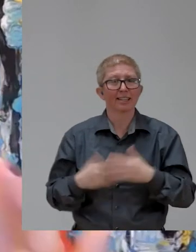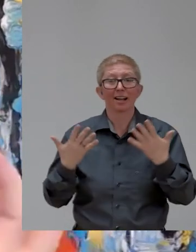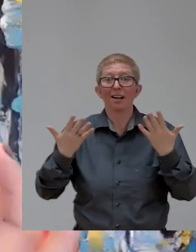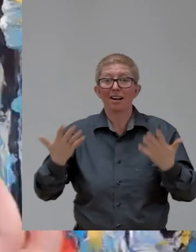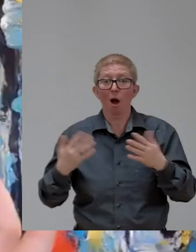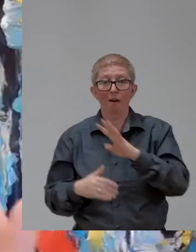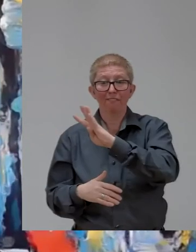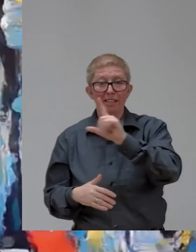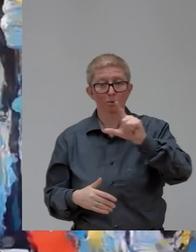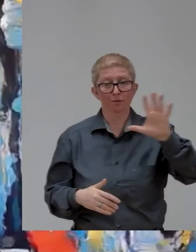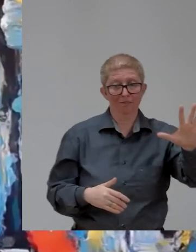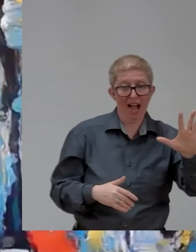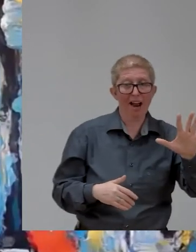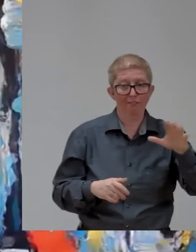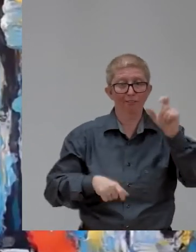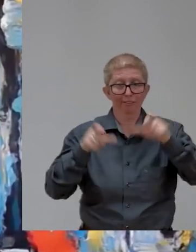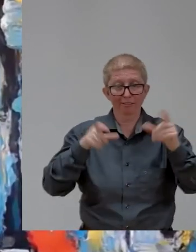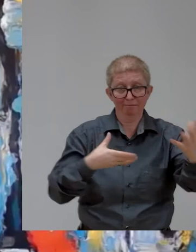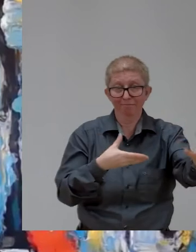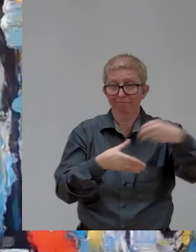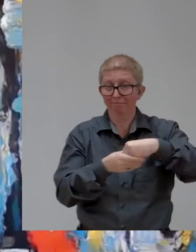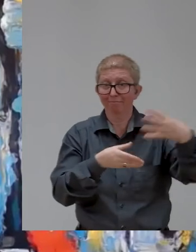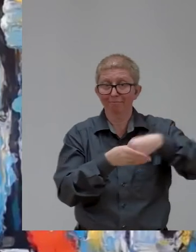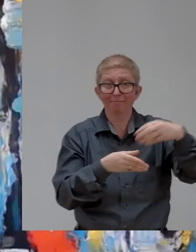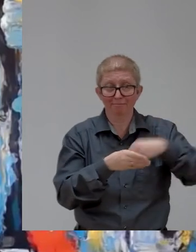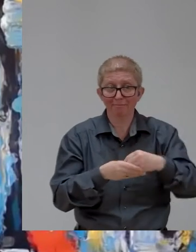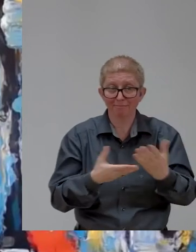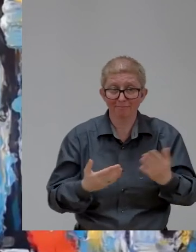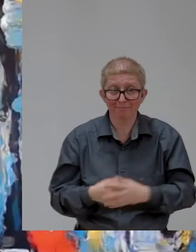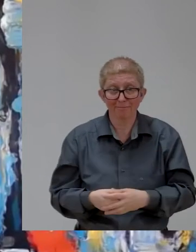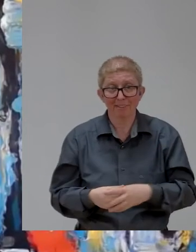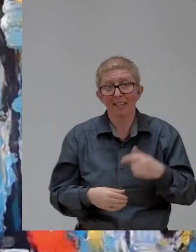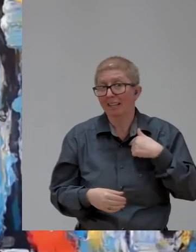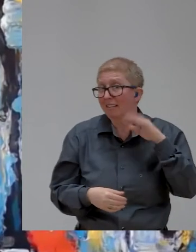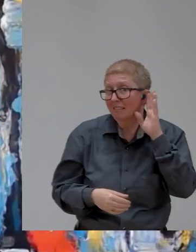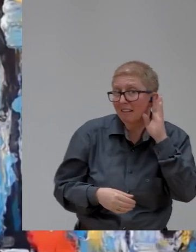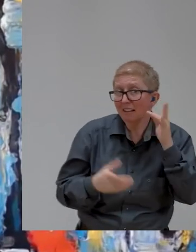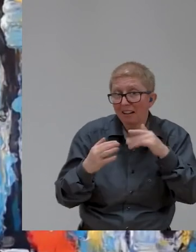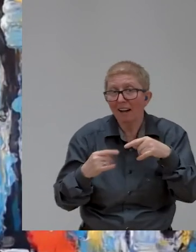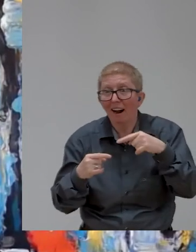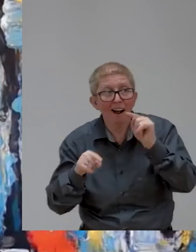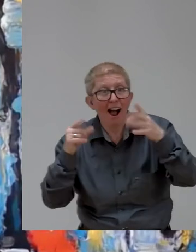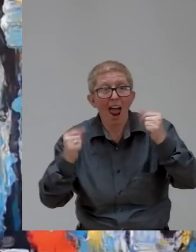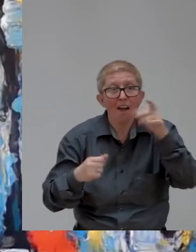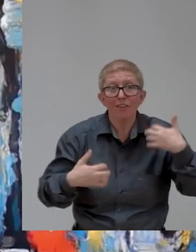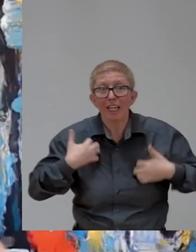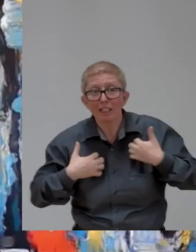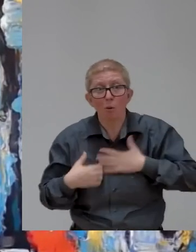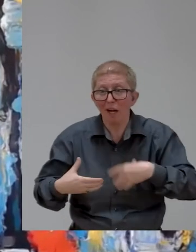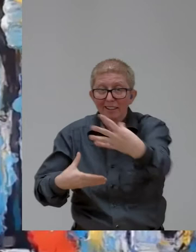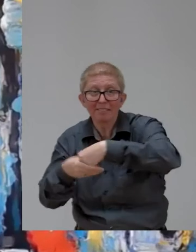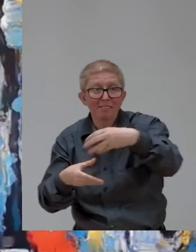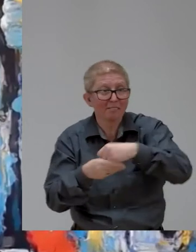are on their way. So any representatives of large companies who can join, listen,